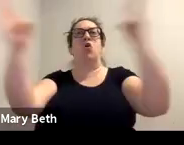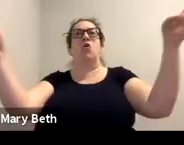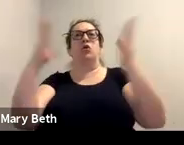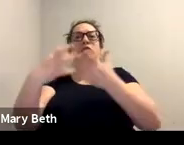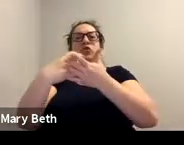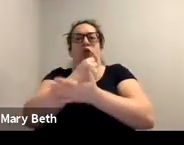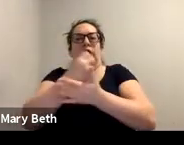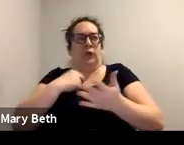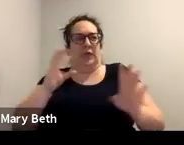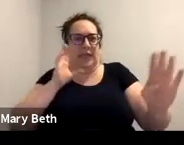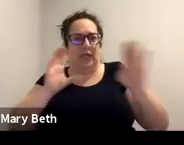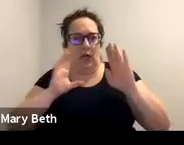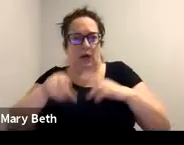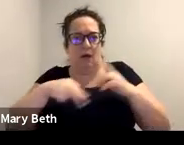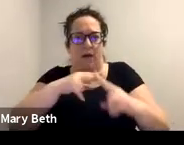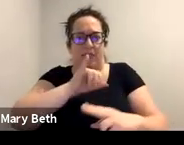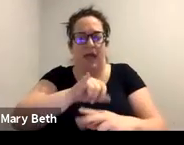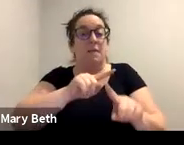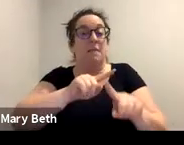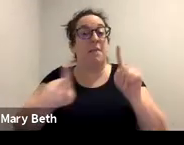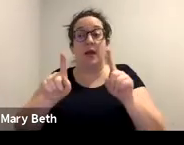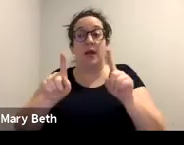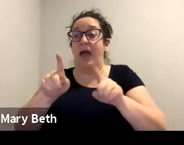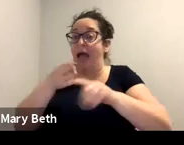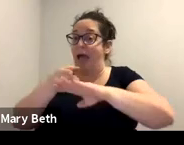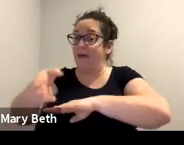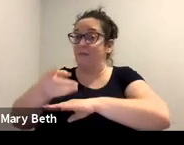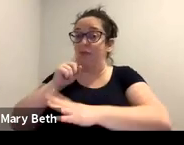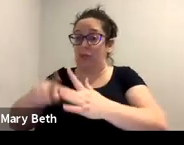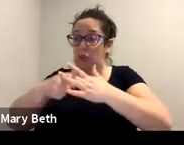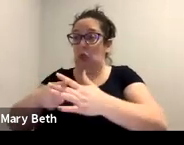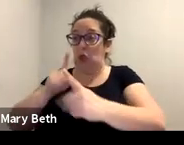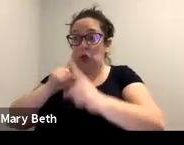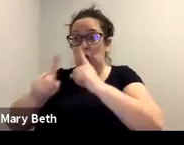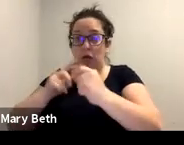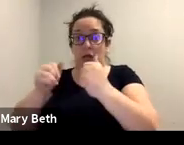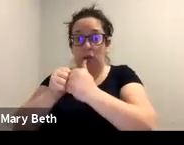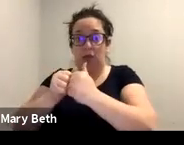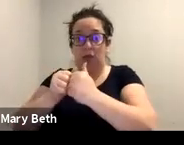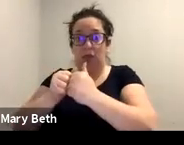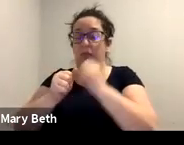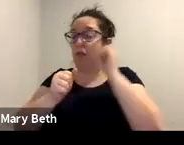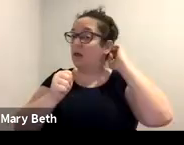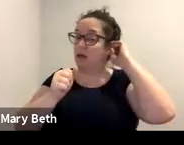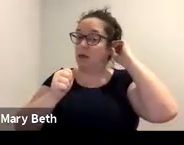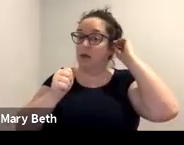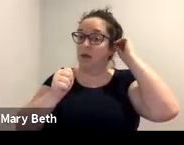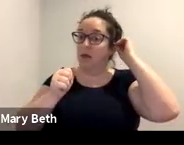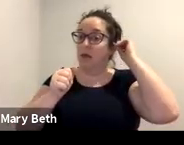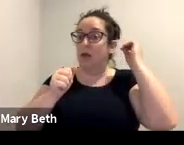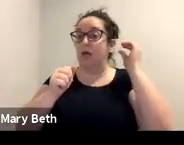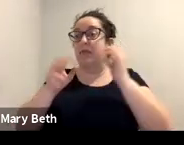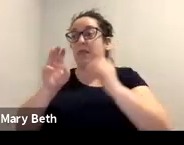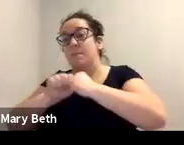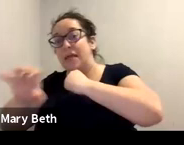shares their story with a journalist or with media, they don't necessarily have control over the narrative anymore. So we